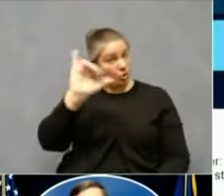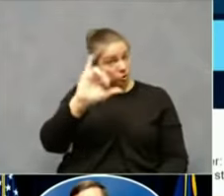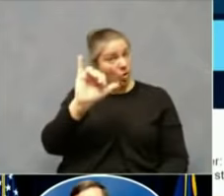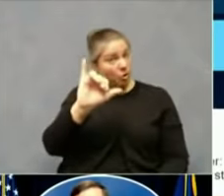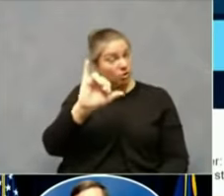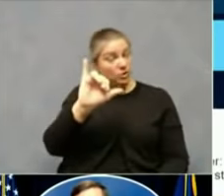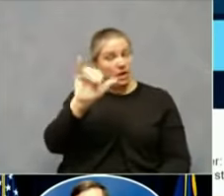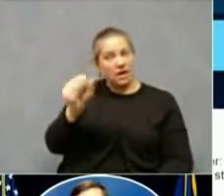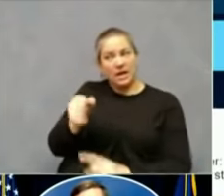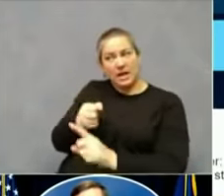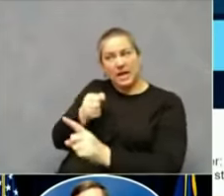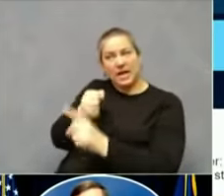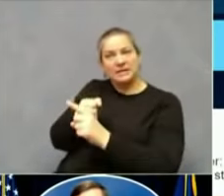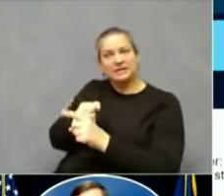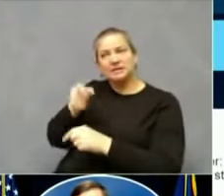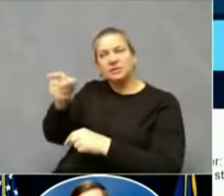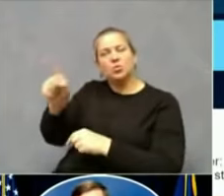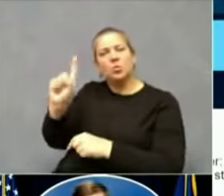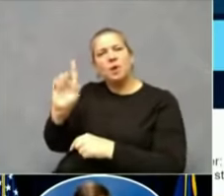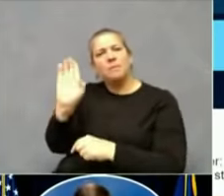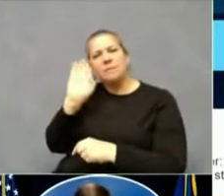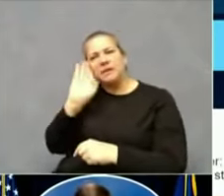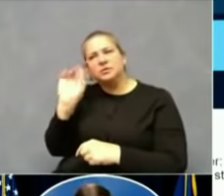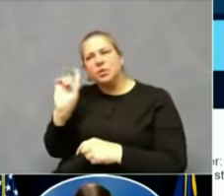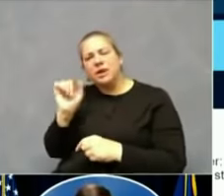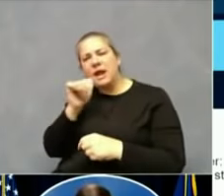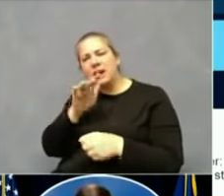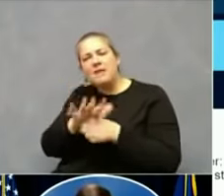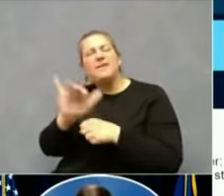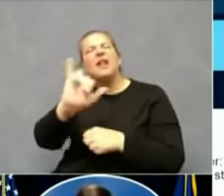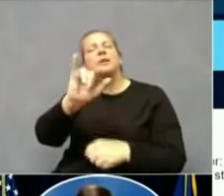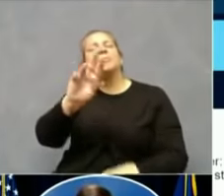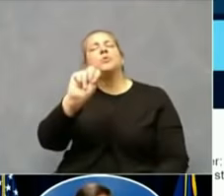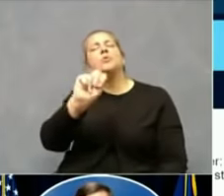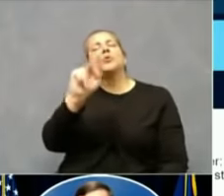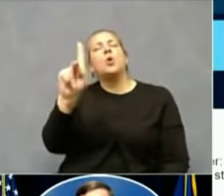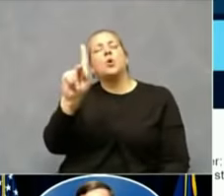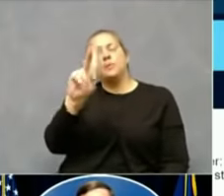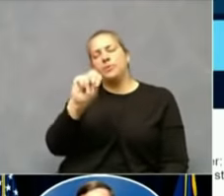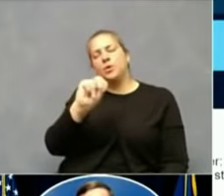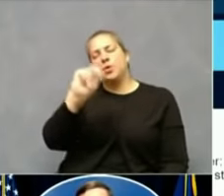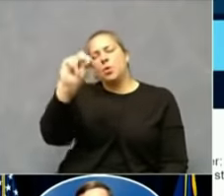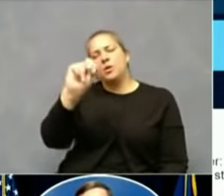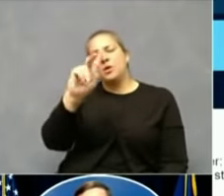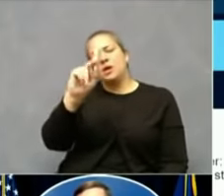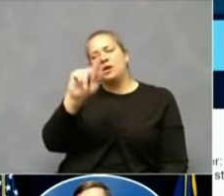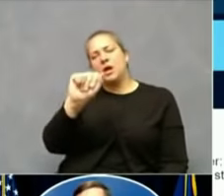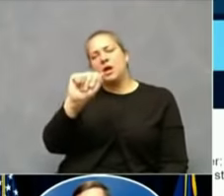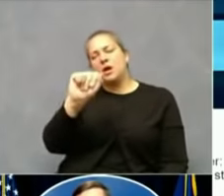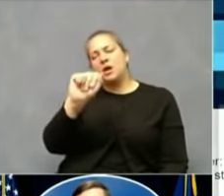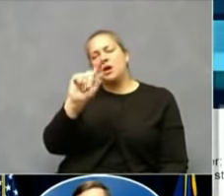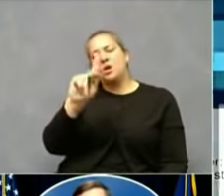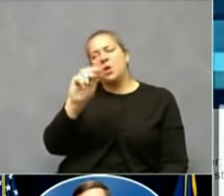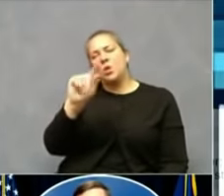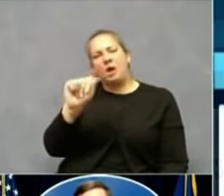North Dakota, this is already happening. They're way over capacity. But in Oklahoma, they're talking about rural beds having run out.